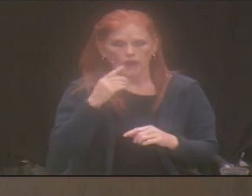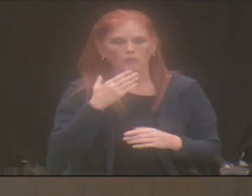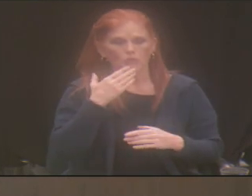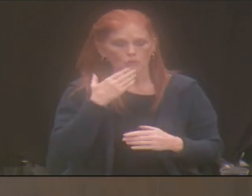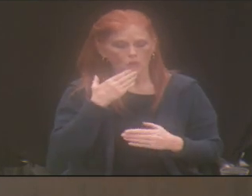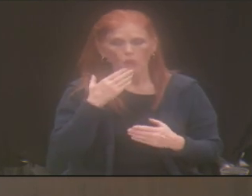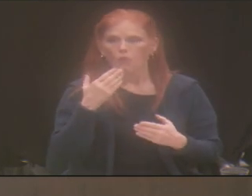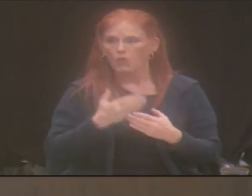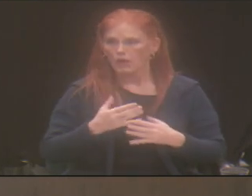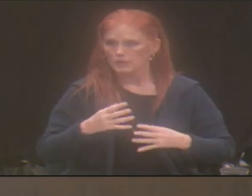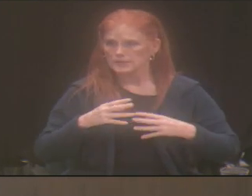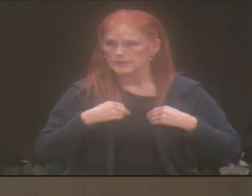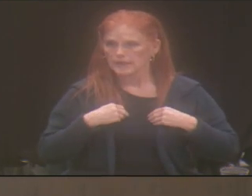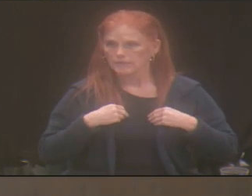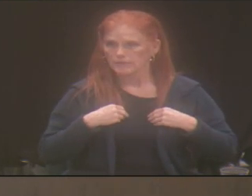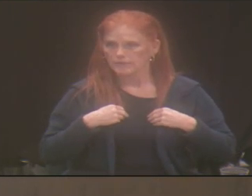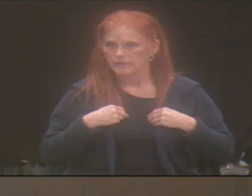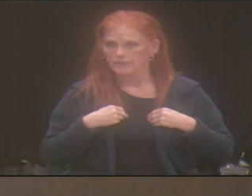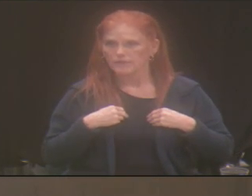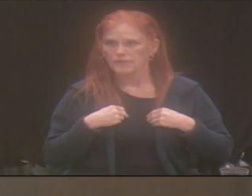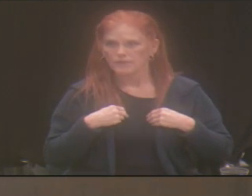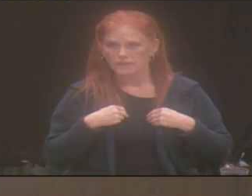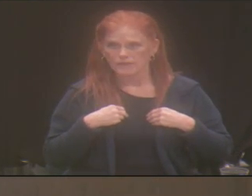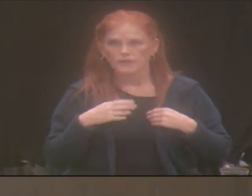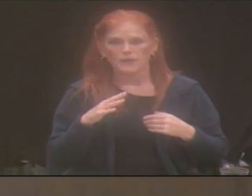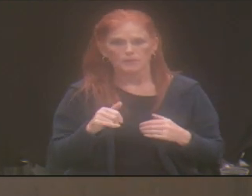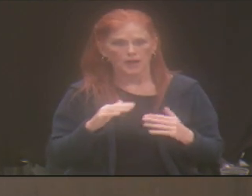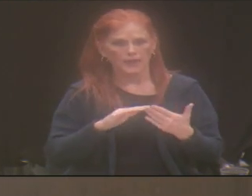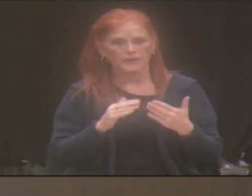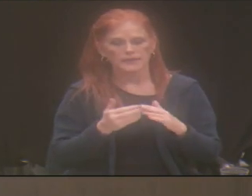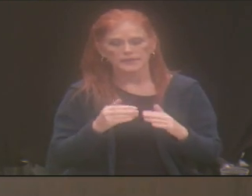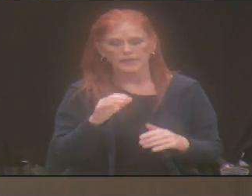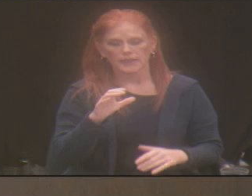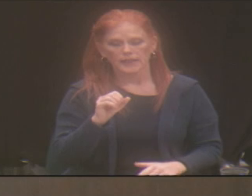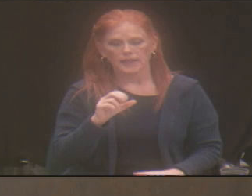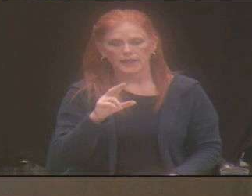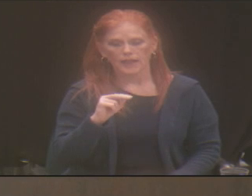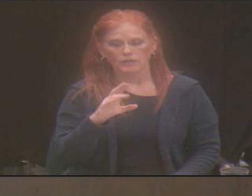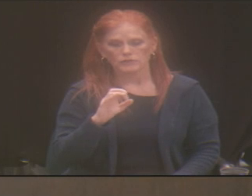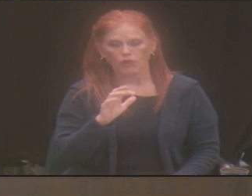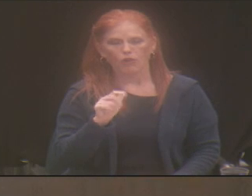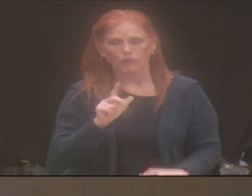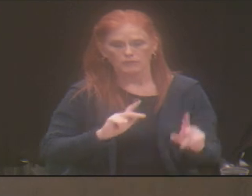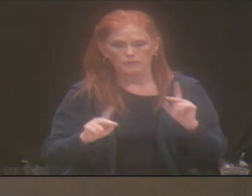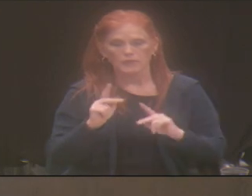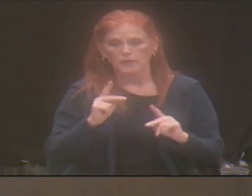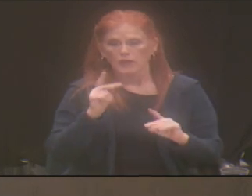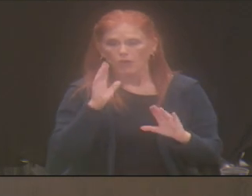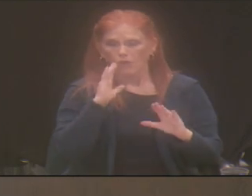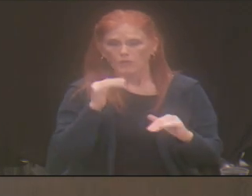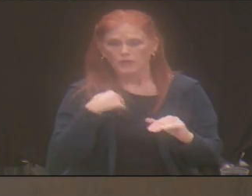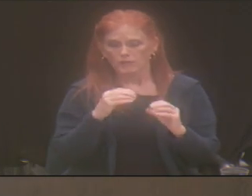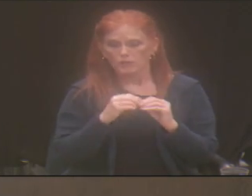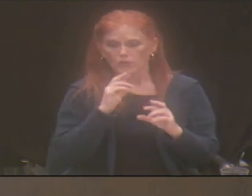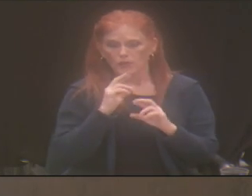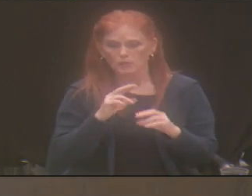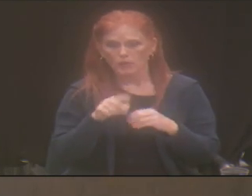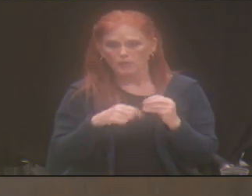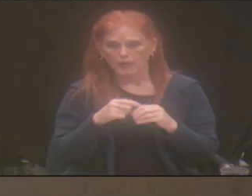received by the city councilmen. And hopefully we'll have more to report on that in the future.